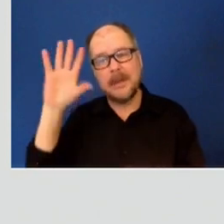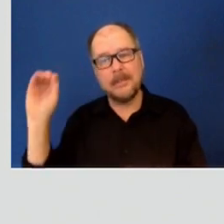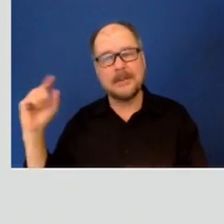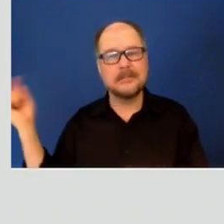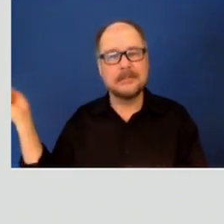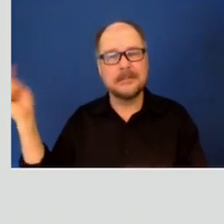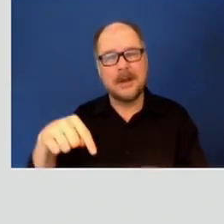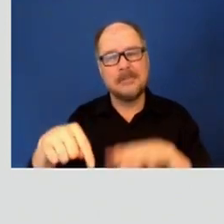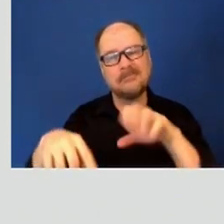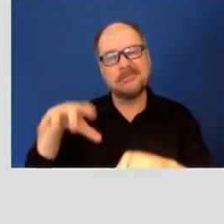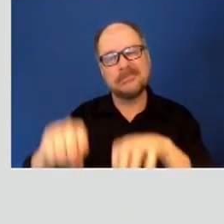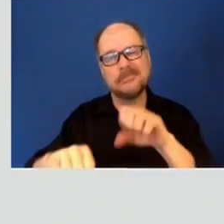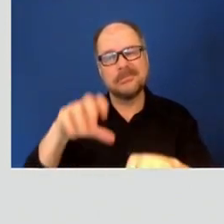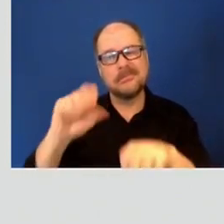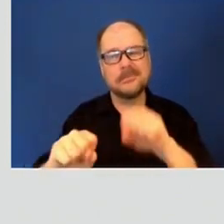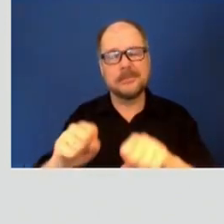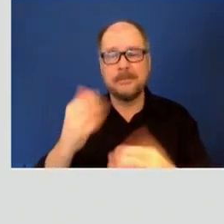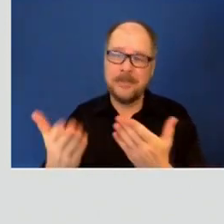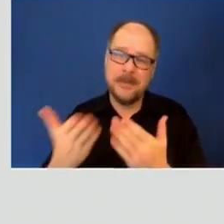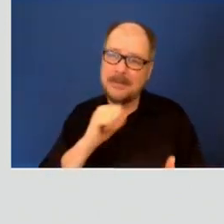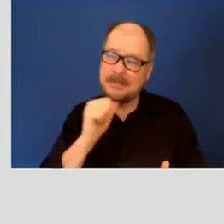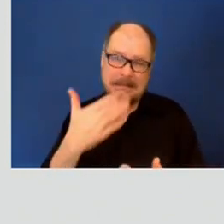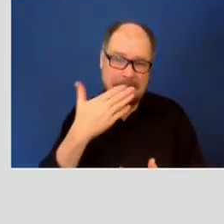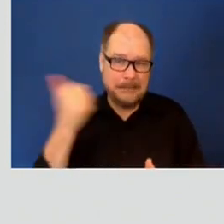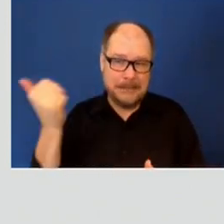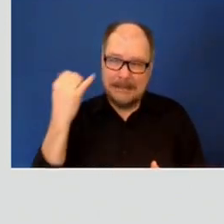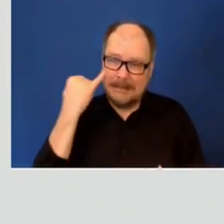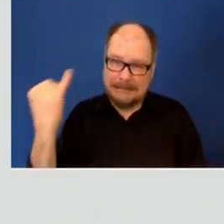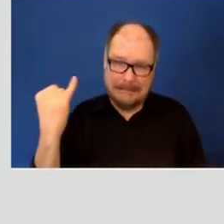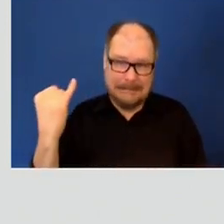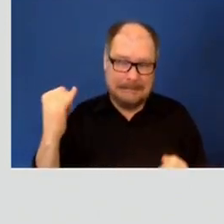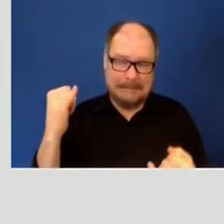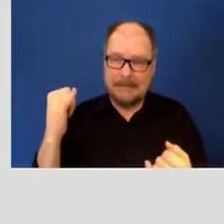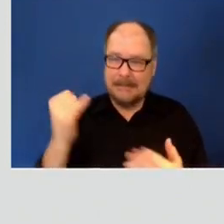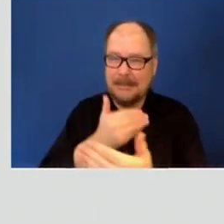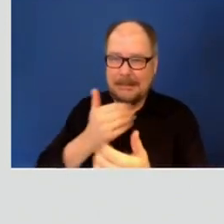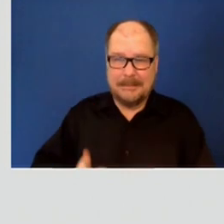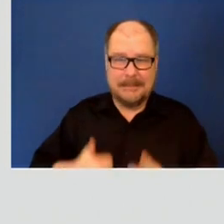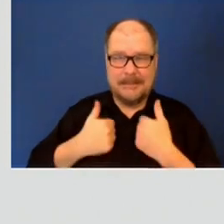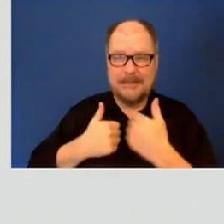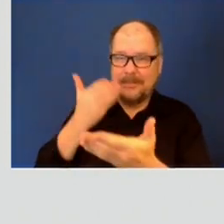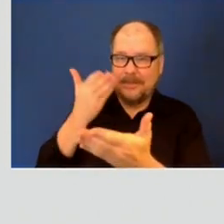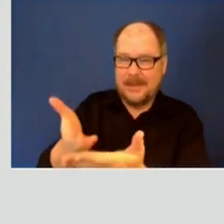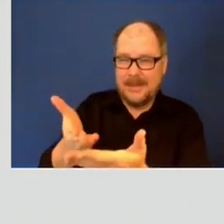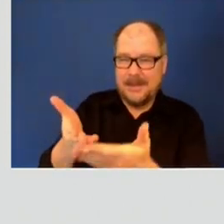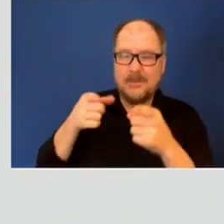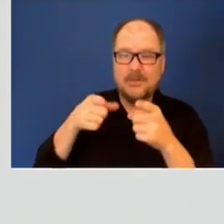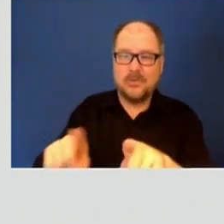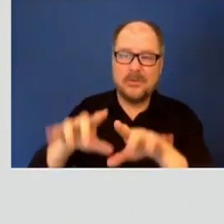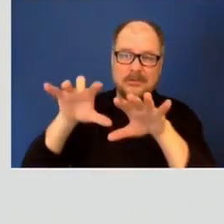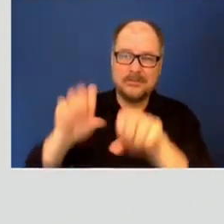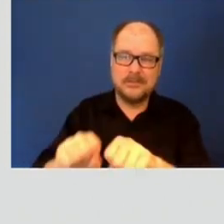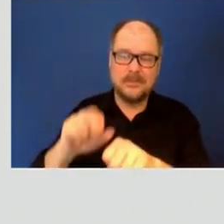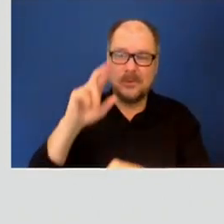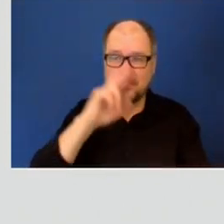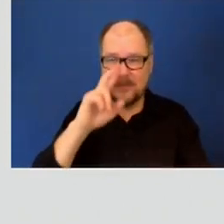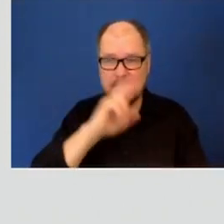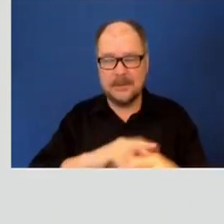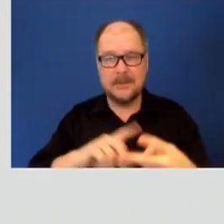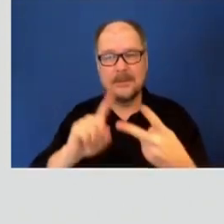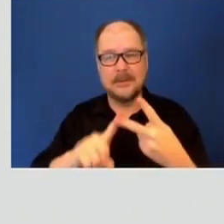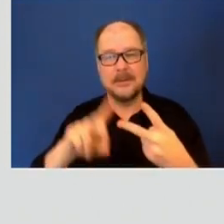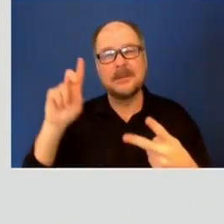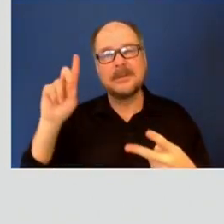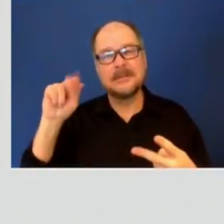I imagine it isn't the best idea to be near that spray when people are eradicating the rats. And for Dina, my question for you is, how have your